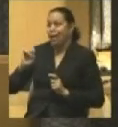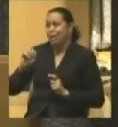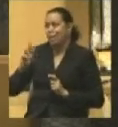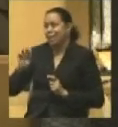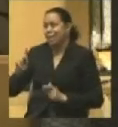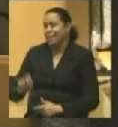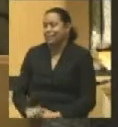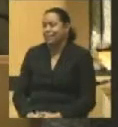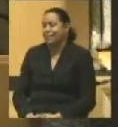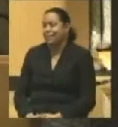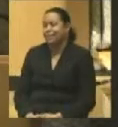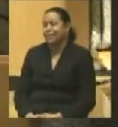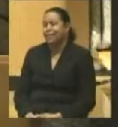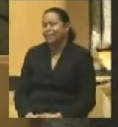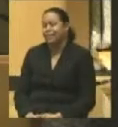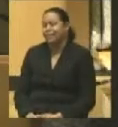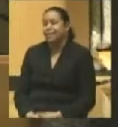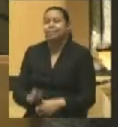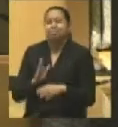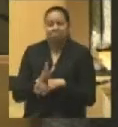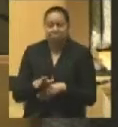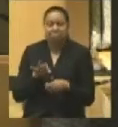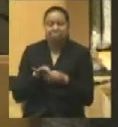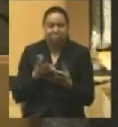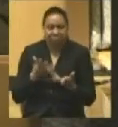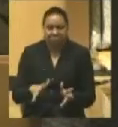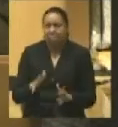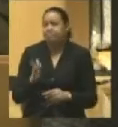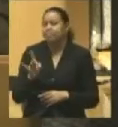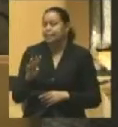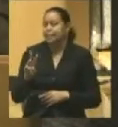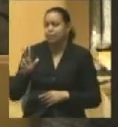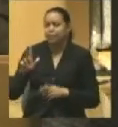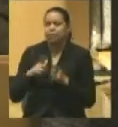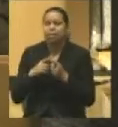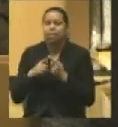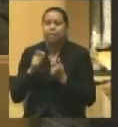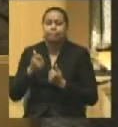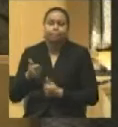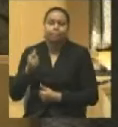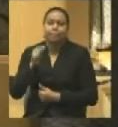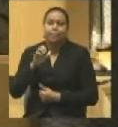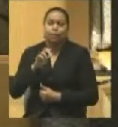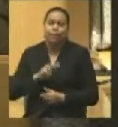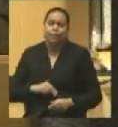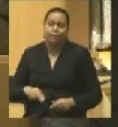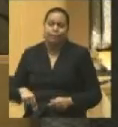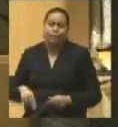Well, after the elections were over in October 1863, the Secretary of the Navy, Gideon Wells, dropped by